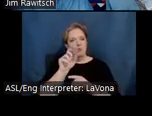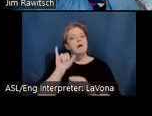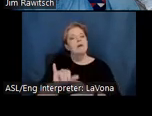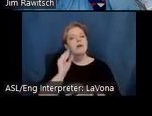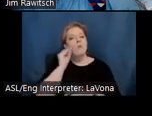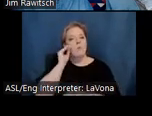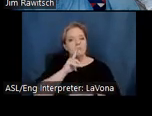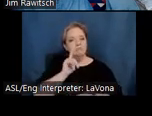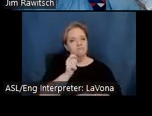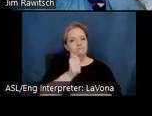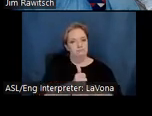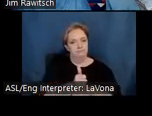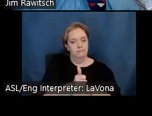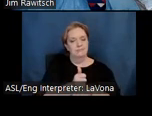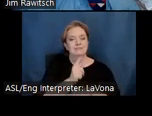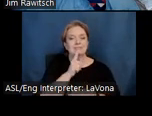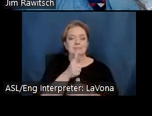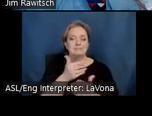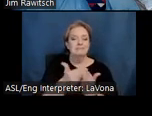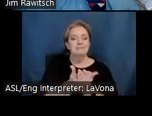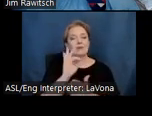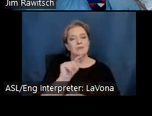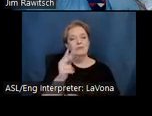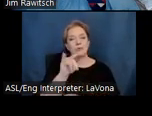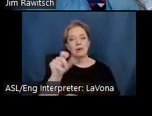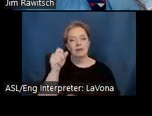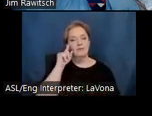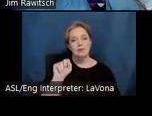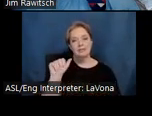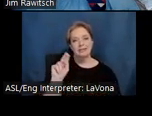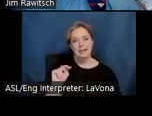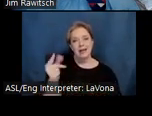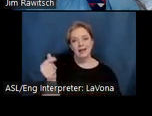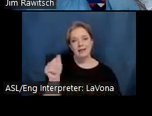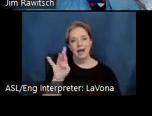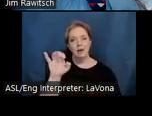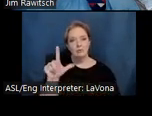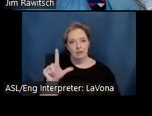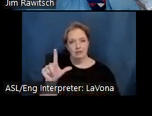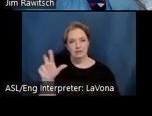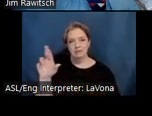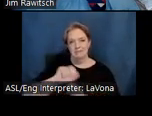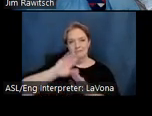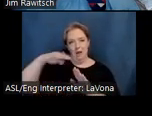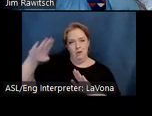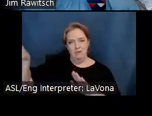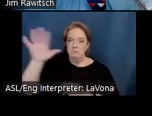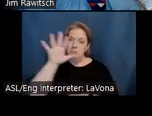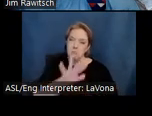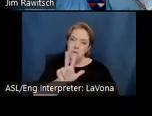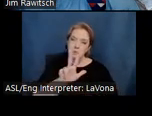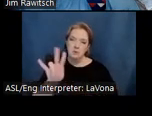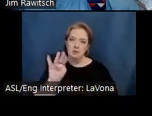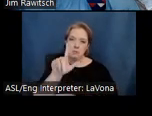Nestled against the backdrop of the foothills of the San Gabriel Range, it's about 37 miles east